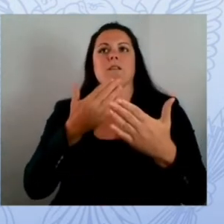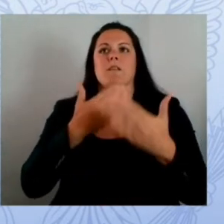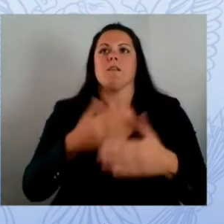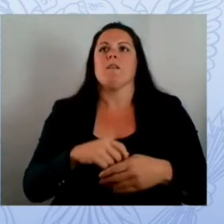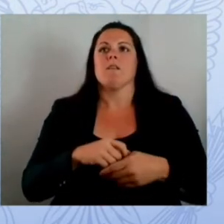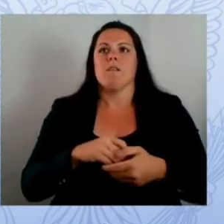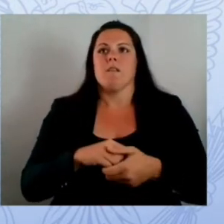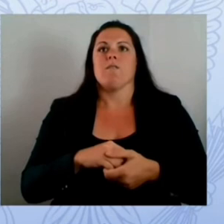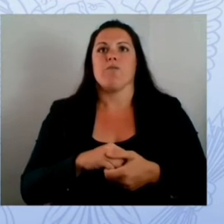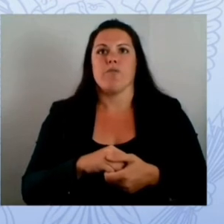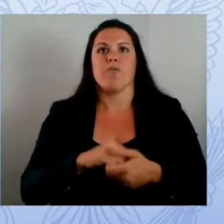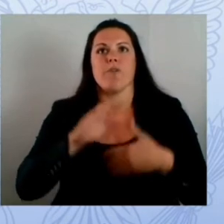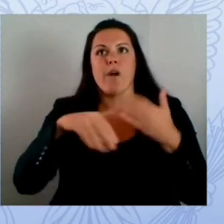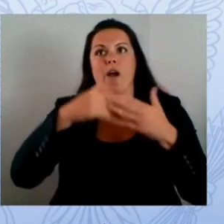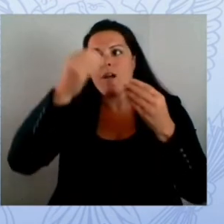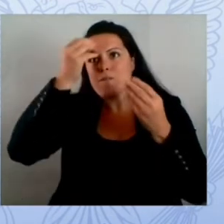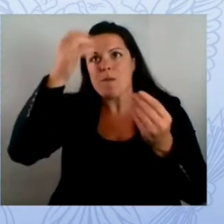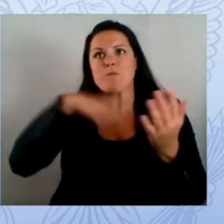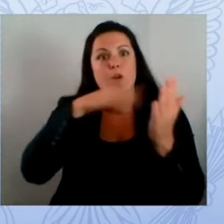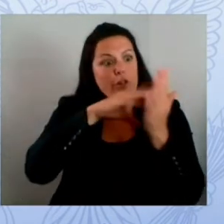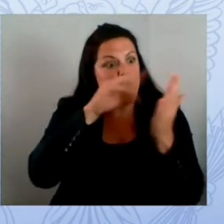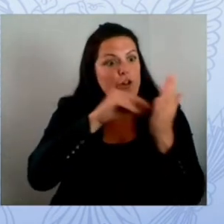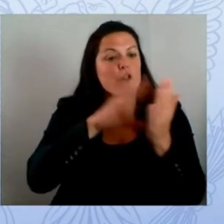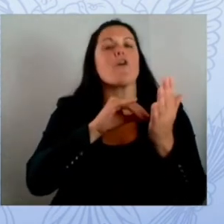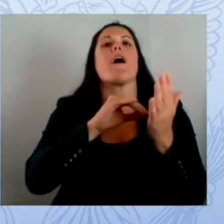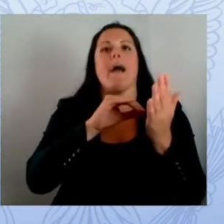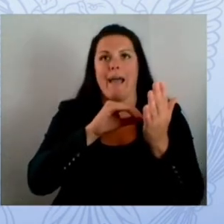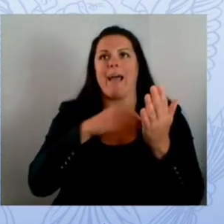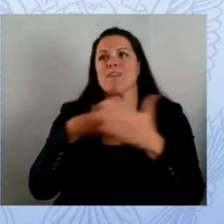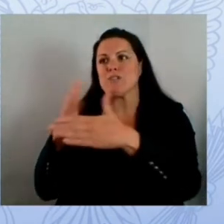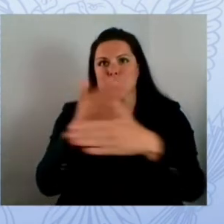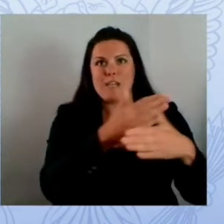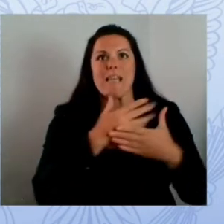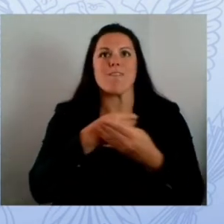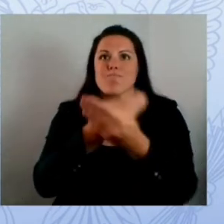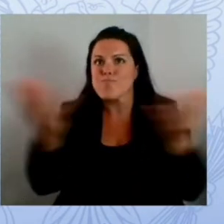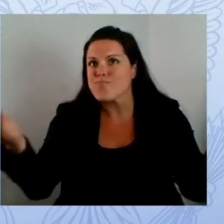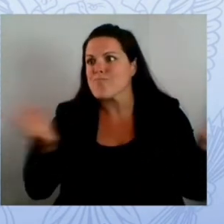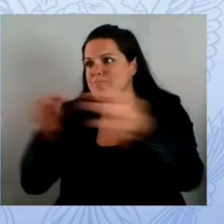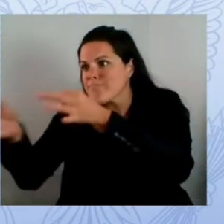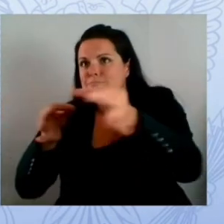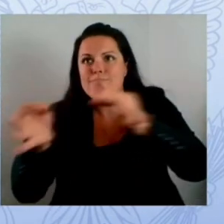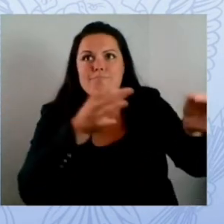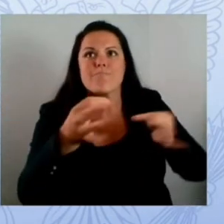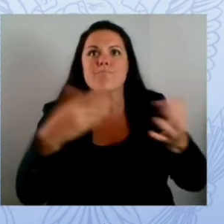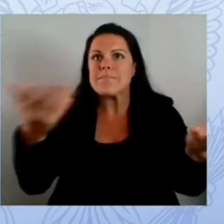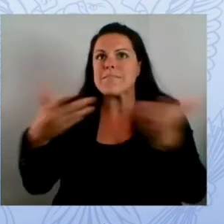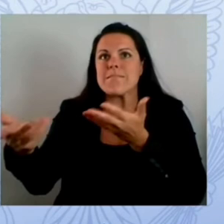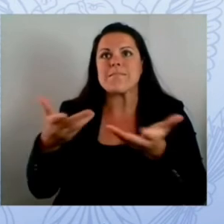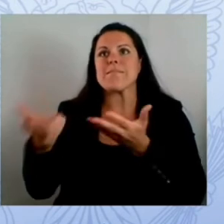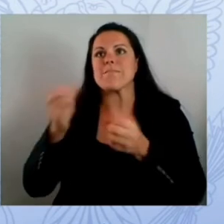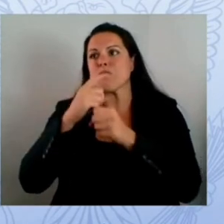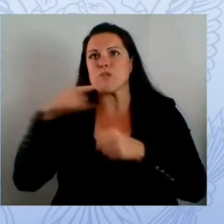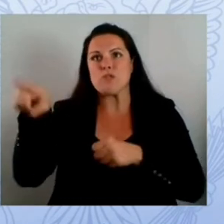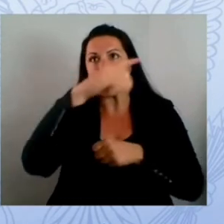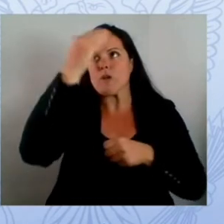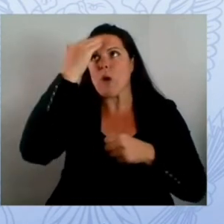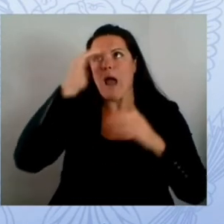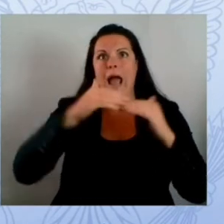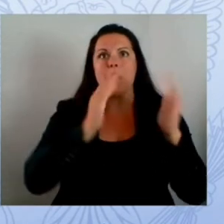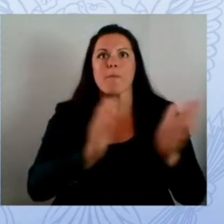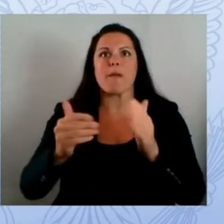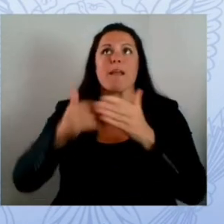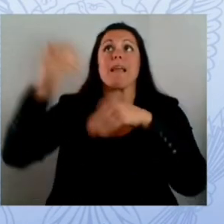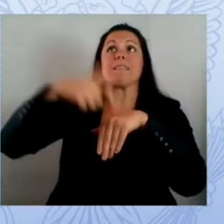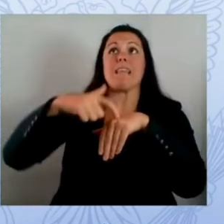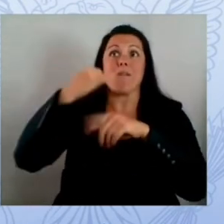the nation that i believe has resulted in a better level of preparation i've never seen the level of collaboration that i've seen in the